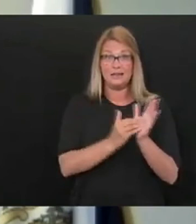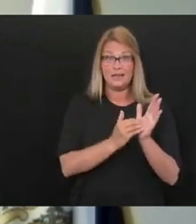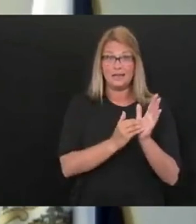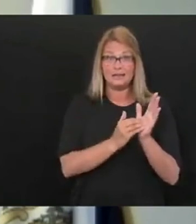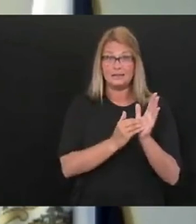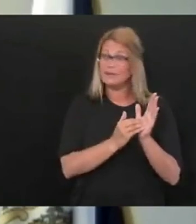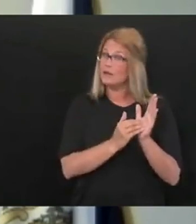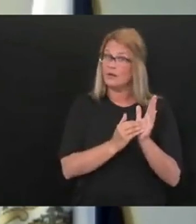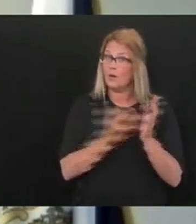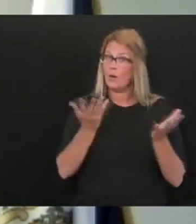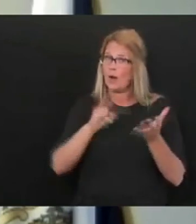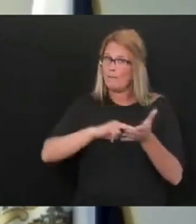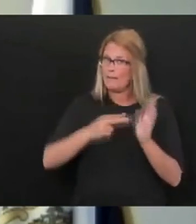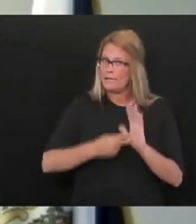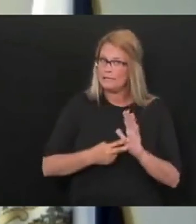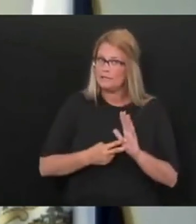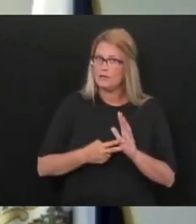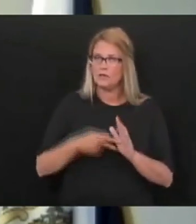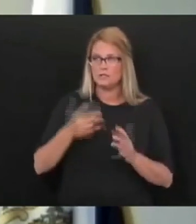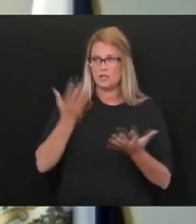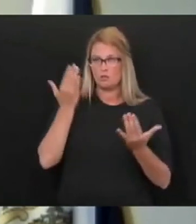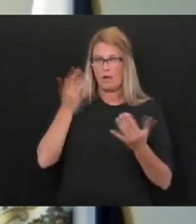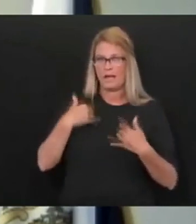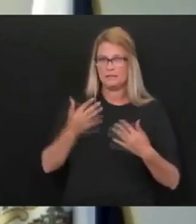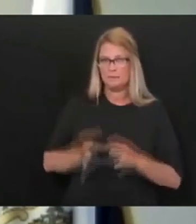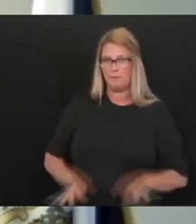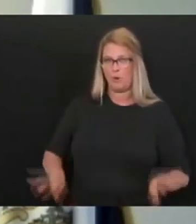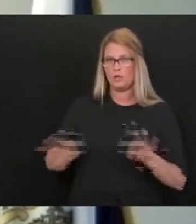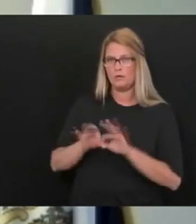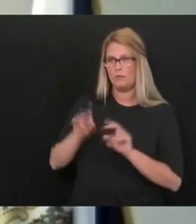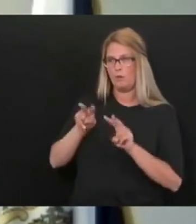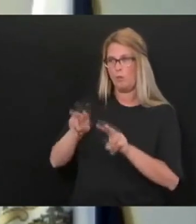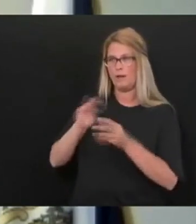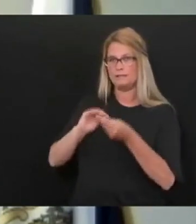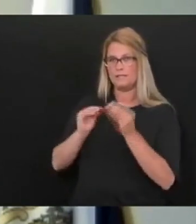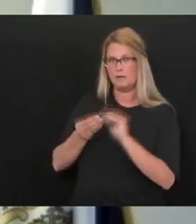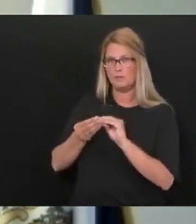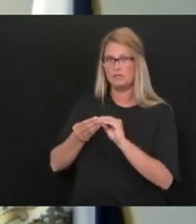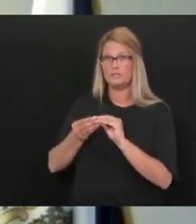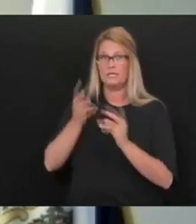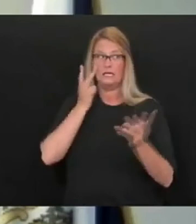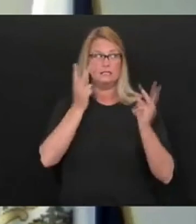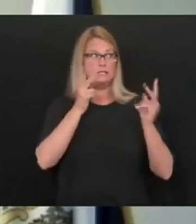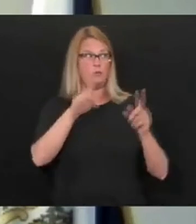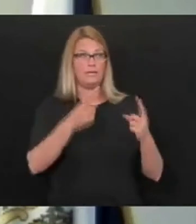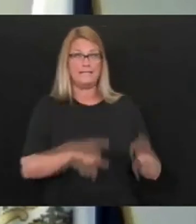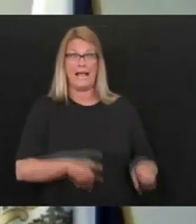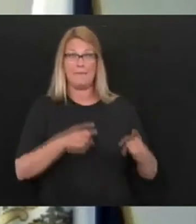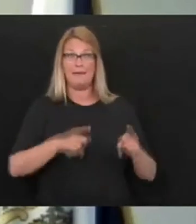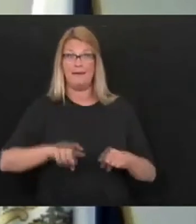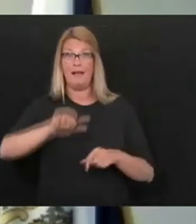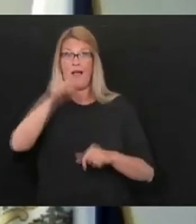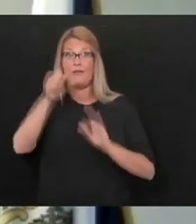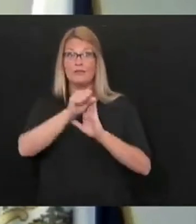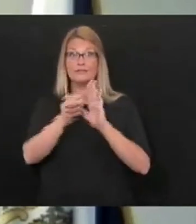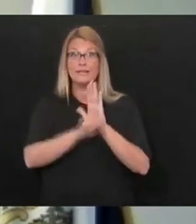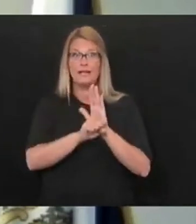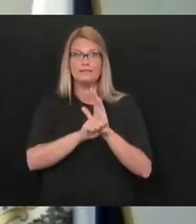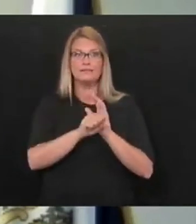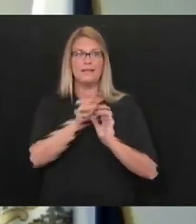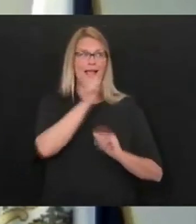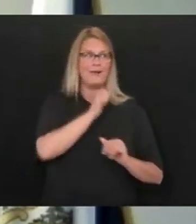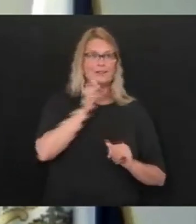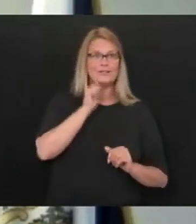all watch these numbers. We watch what's going on in other states. We watch what's going on in Arizona and South Carolina. So we